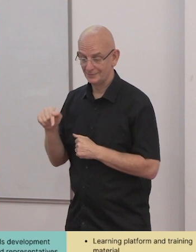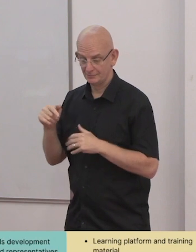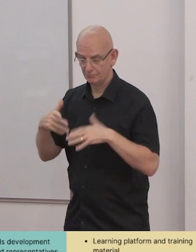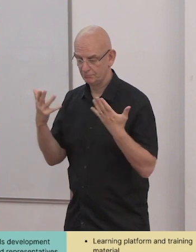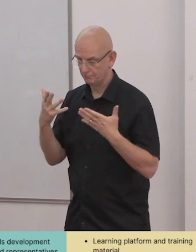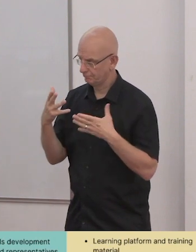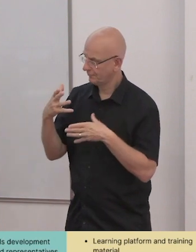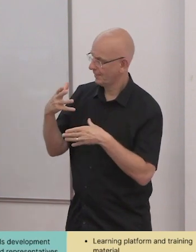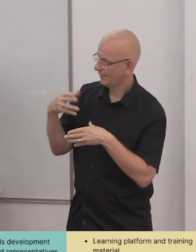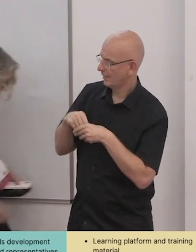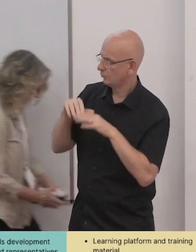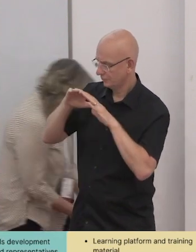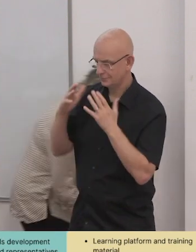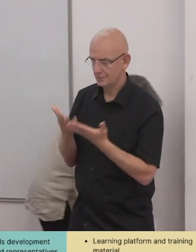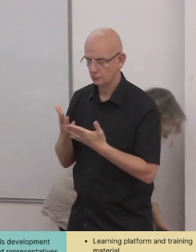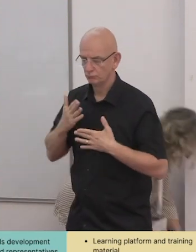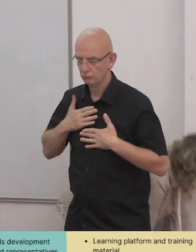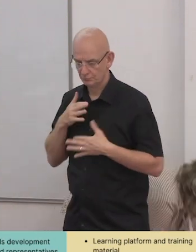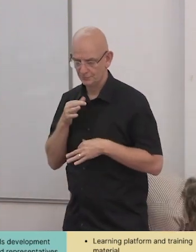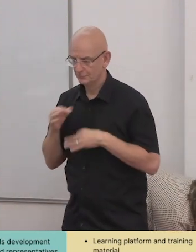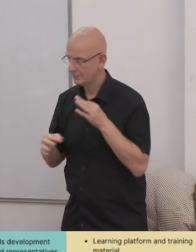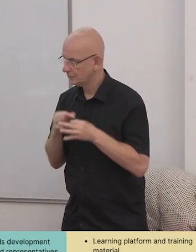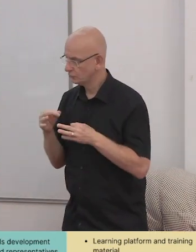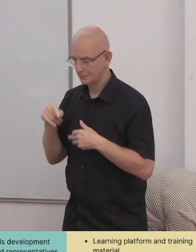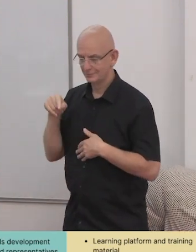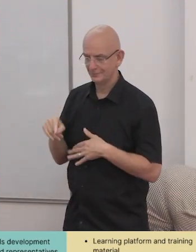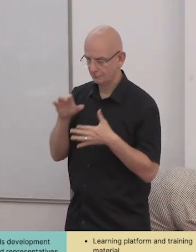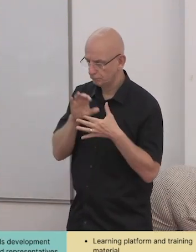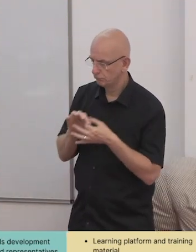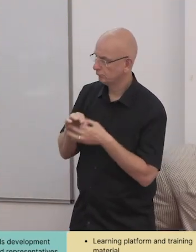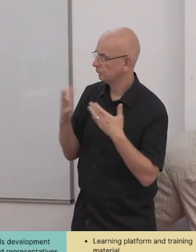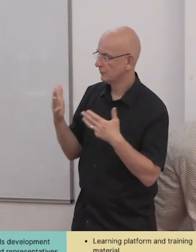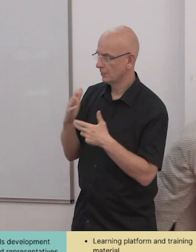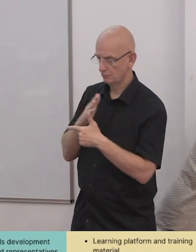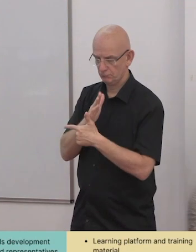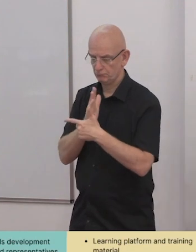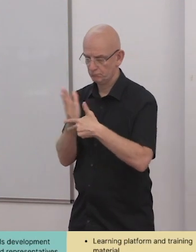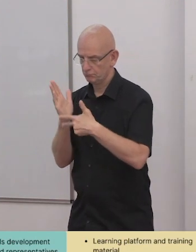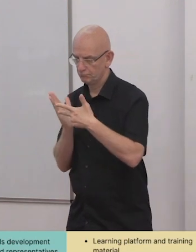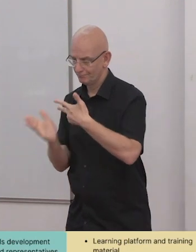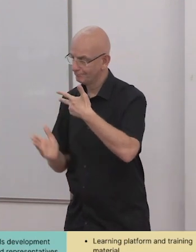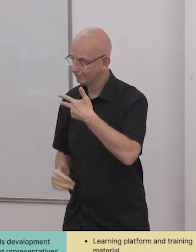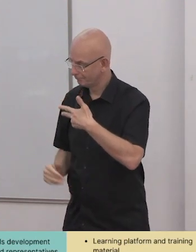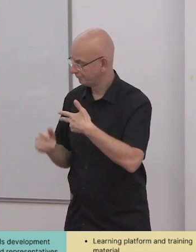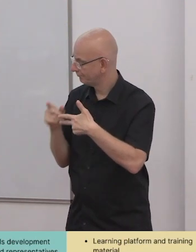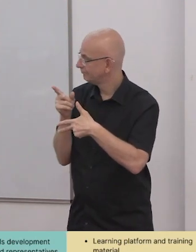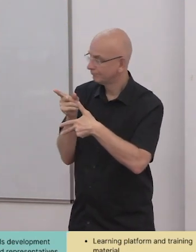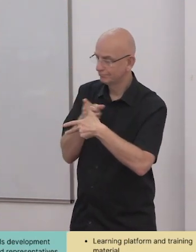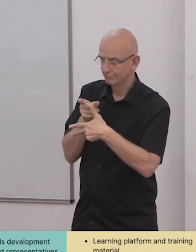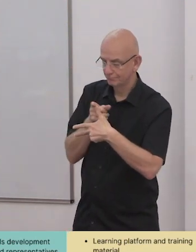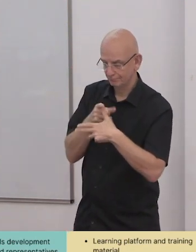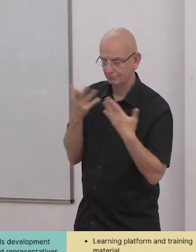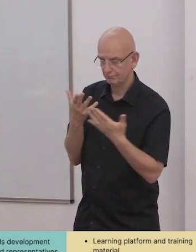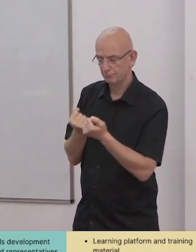main objectives. So the first one being support, grow the support for our vision of